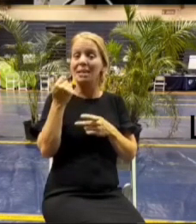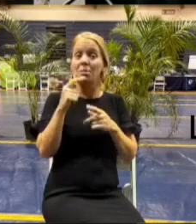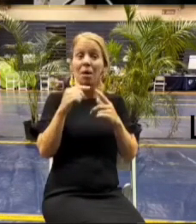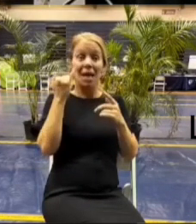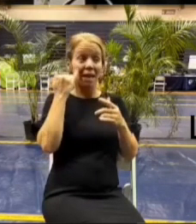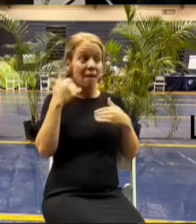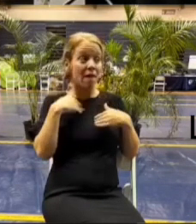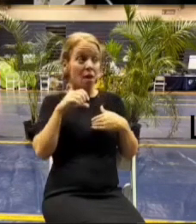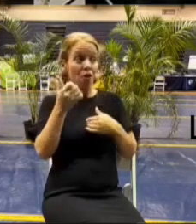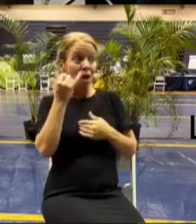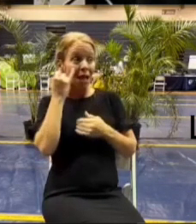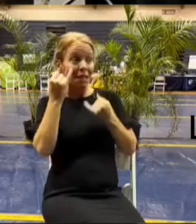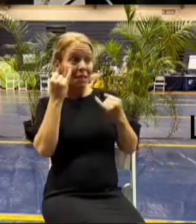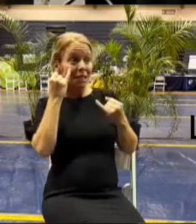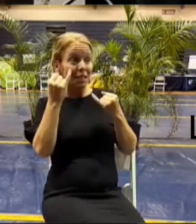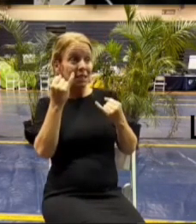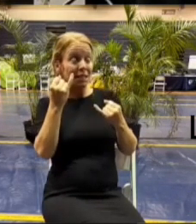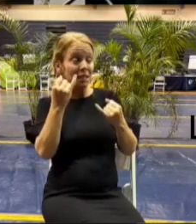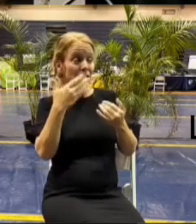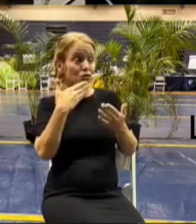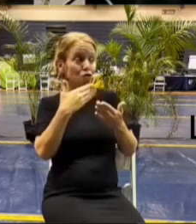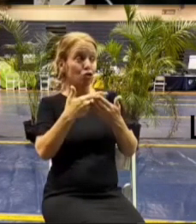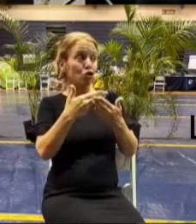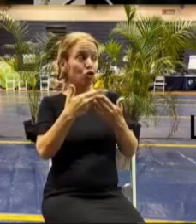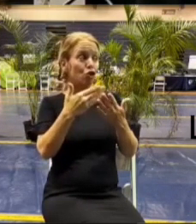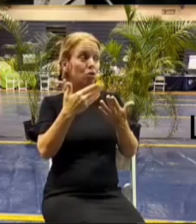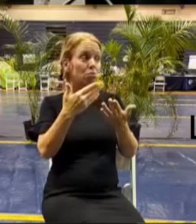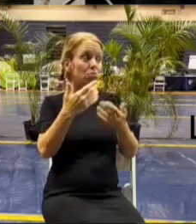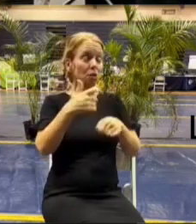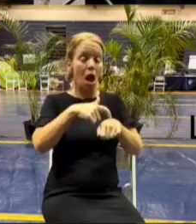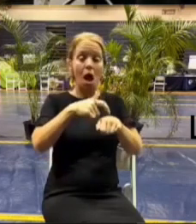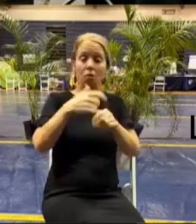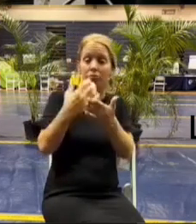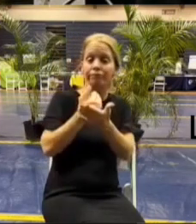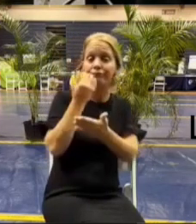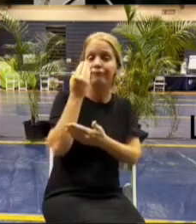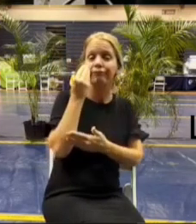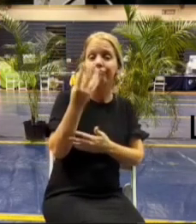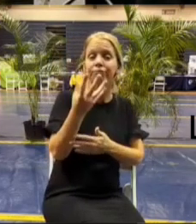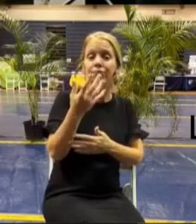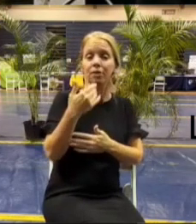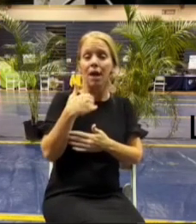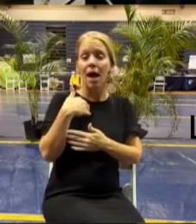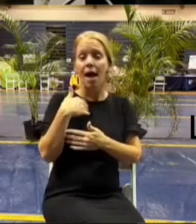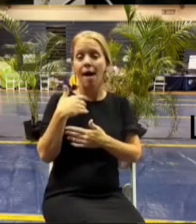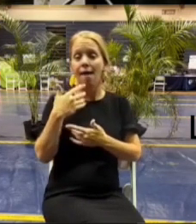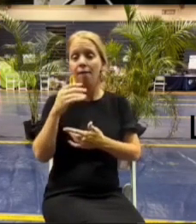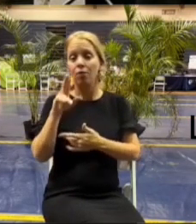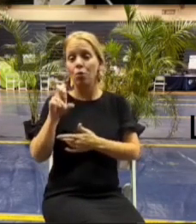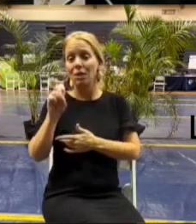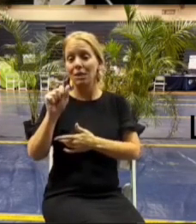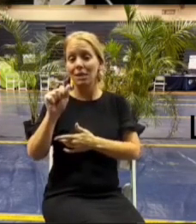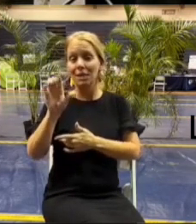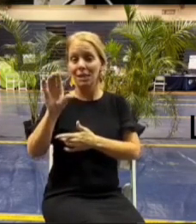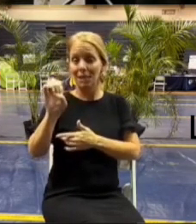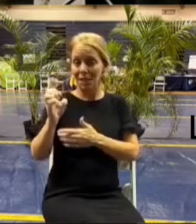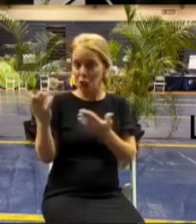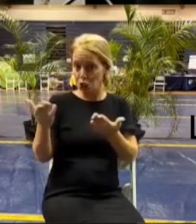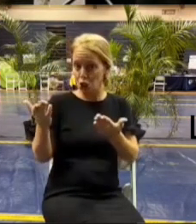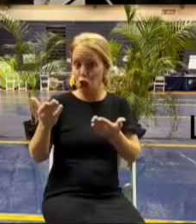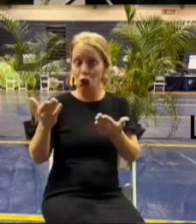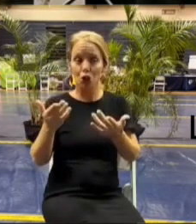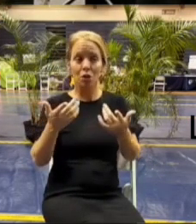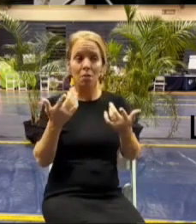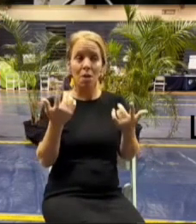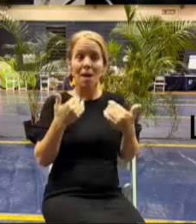are other alternatives this is a good forum to share that we we got the army corps folks here uh maybe there's something